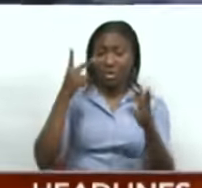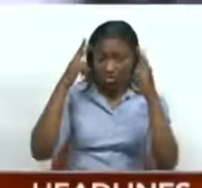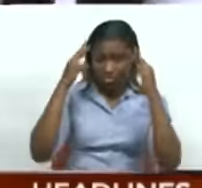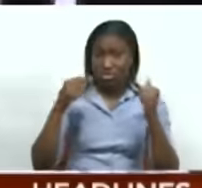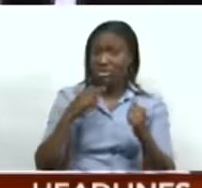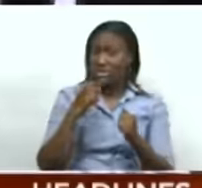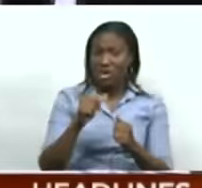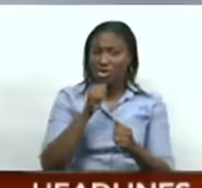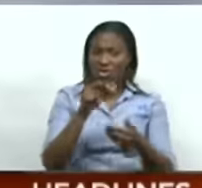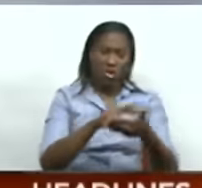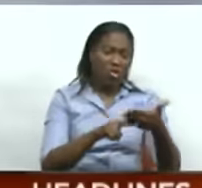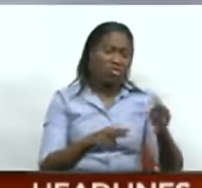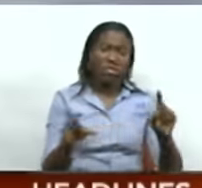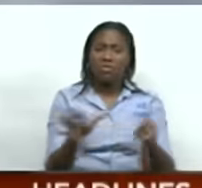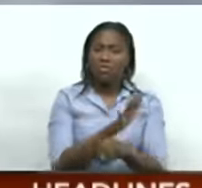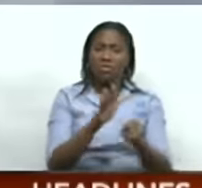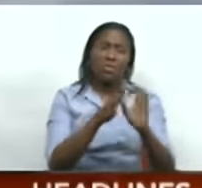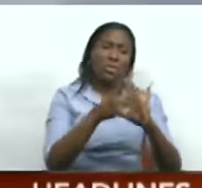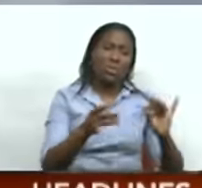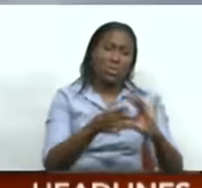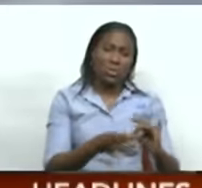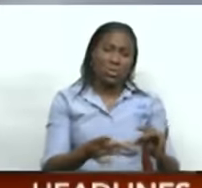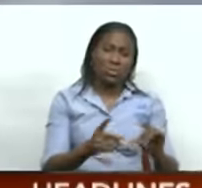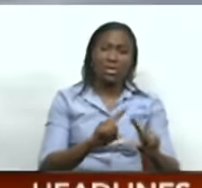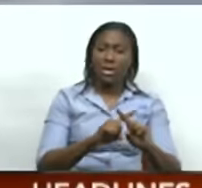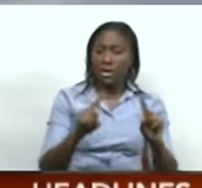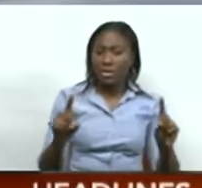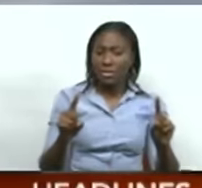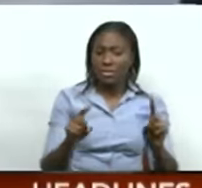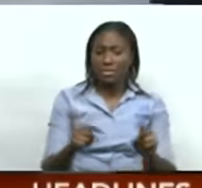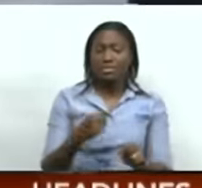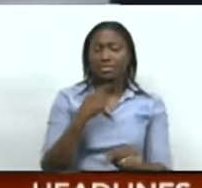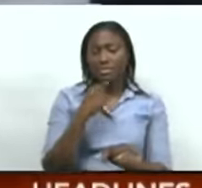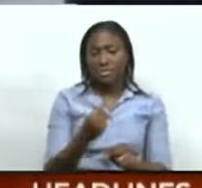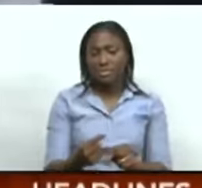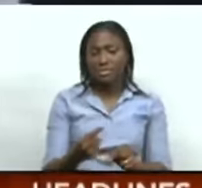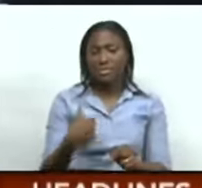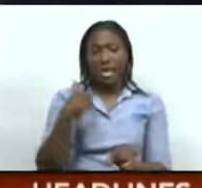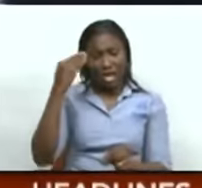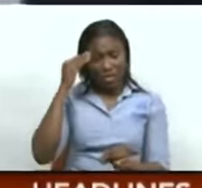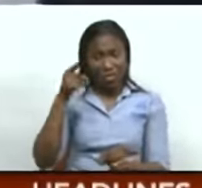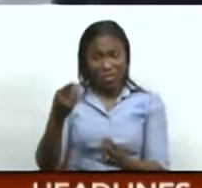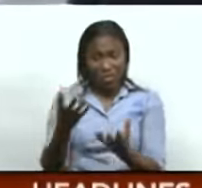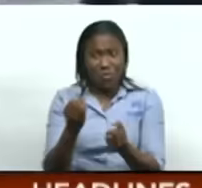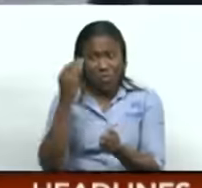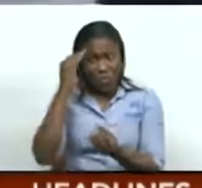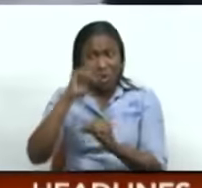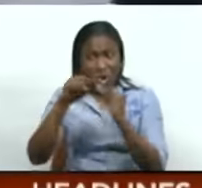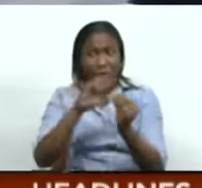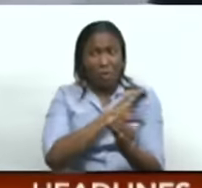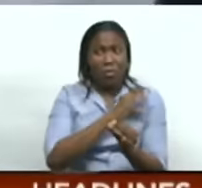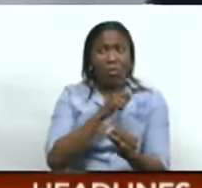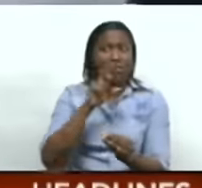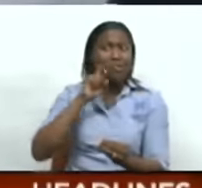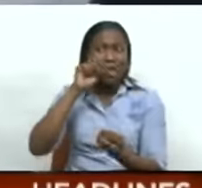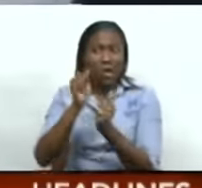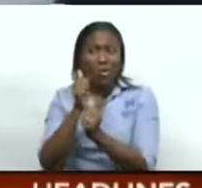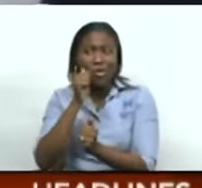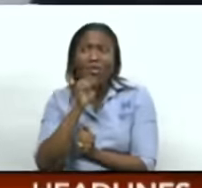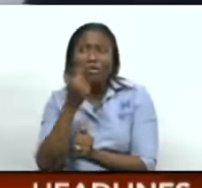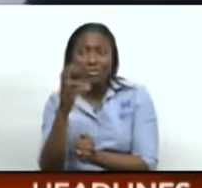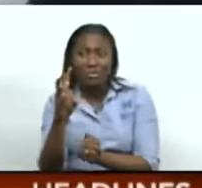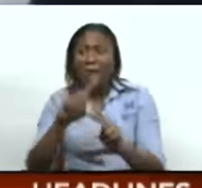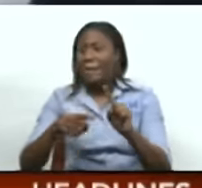the court transcripts. And therefore, exciting as it would be for you, it would be imprudent of me to